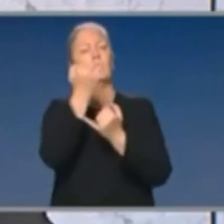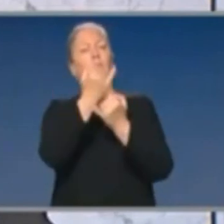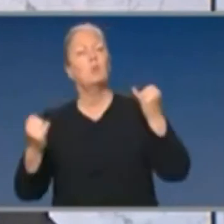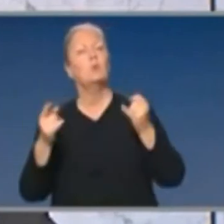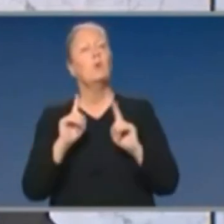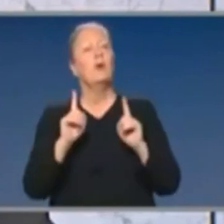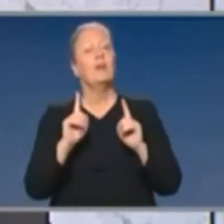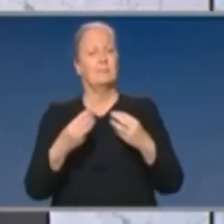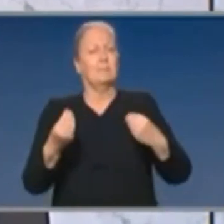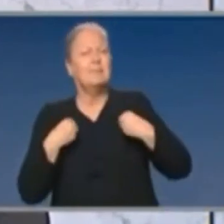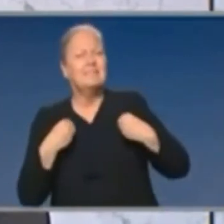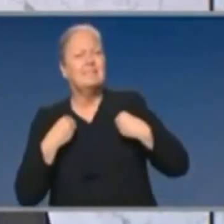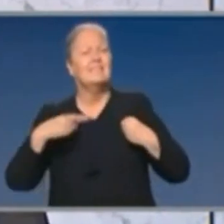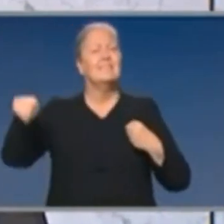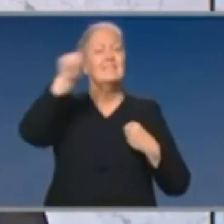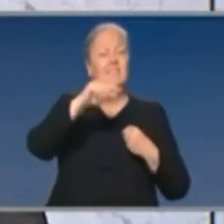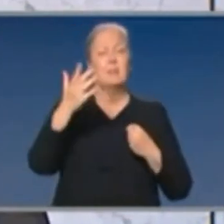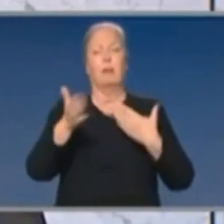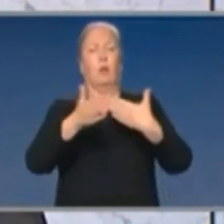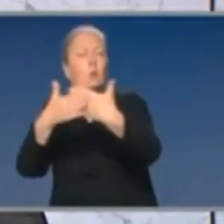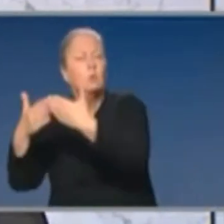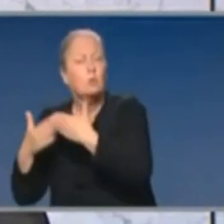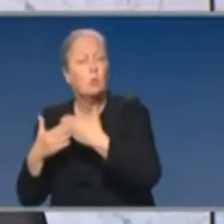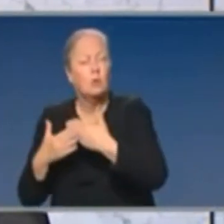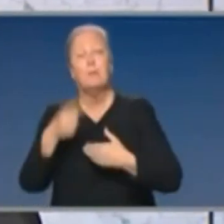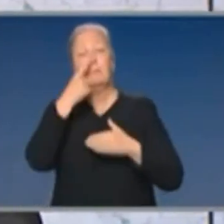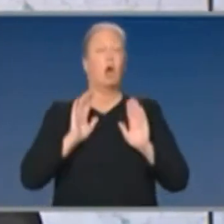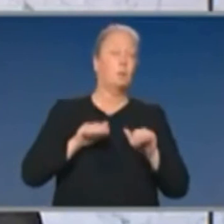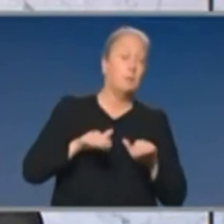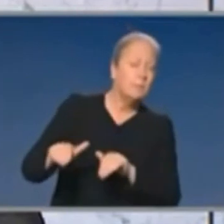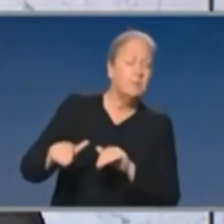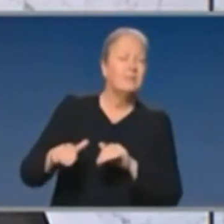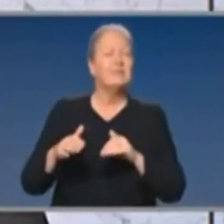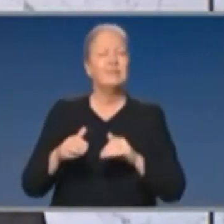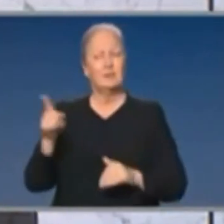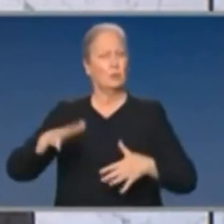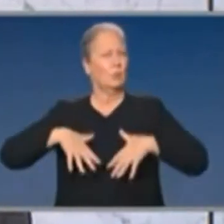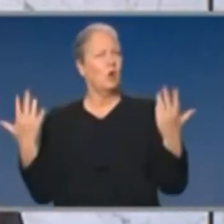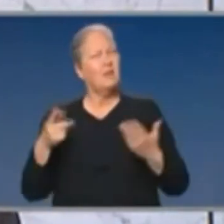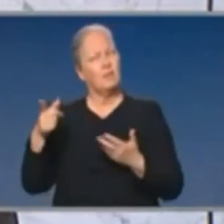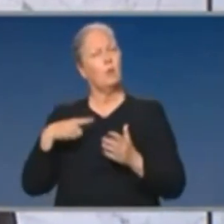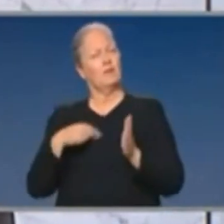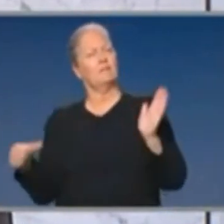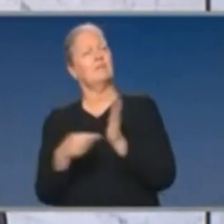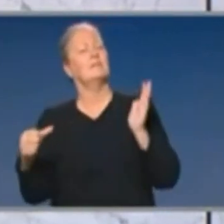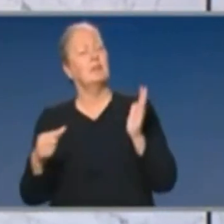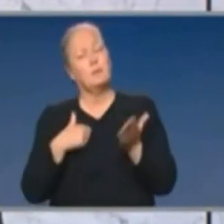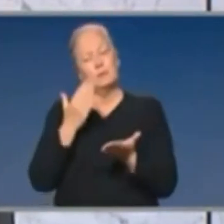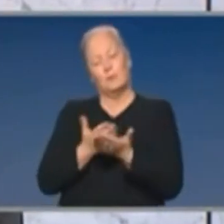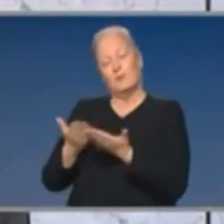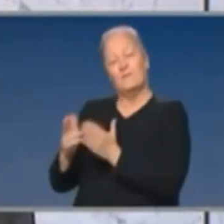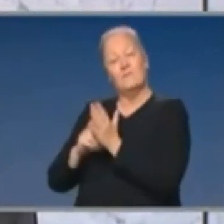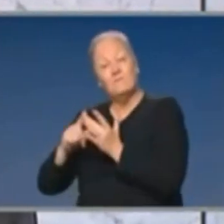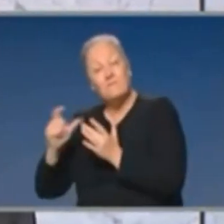causes real disruption to people's lives and their livelihoods. And she wants to see that go. And I have no doubt the Victorian Premier